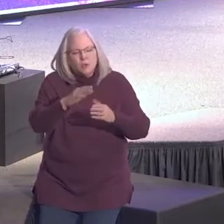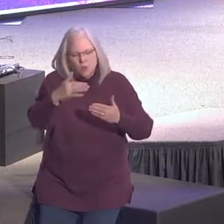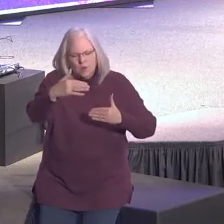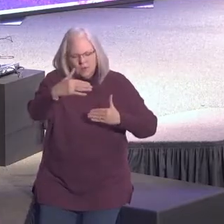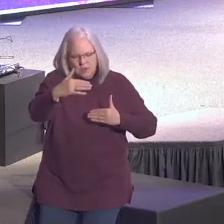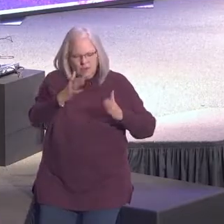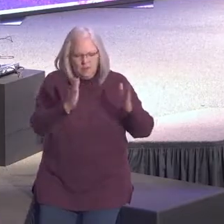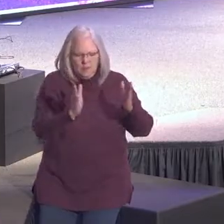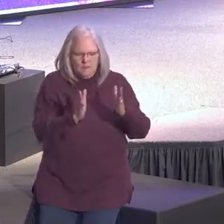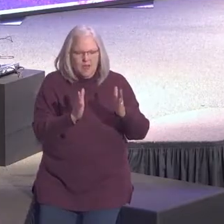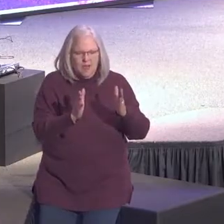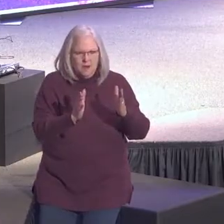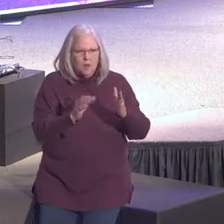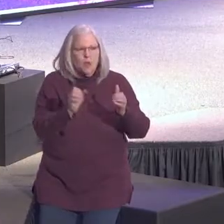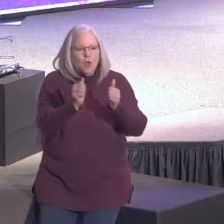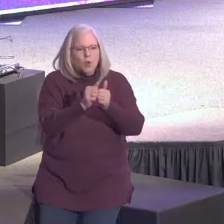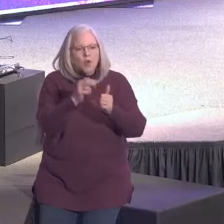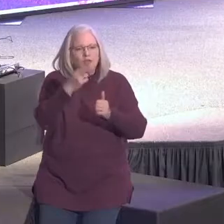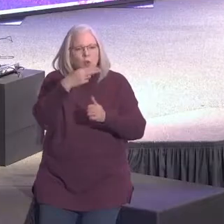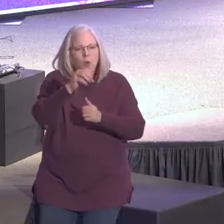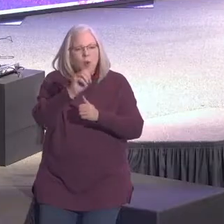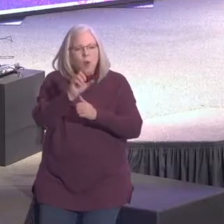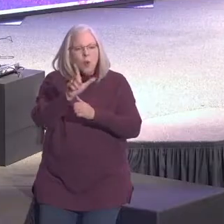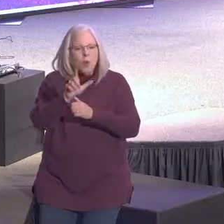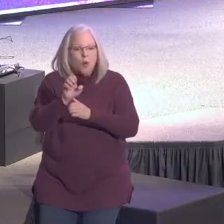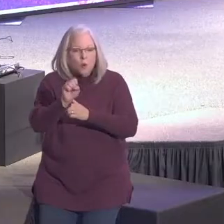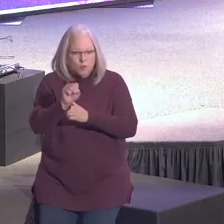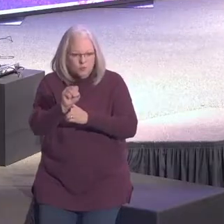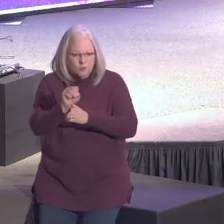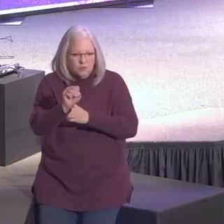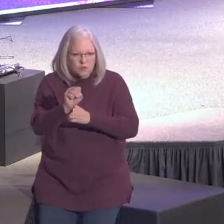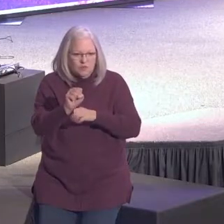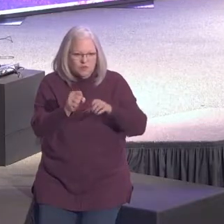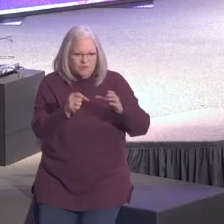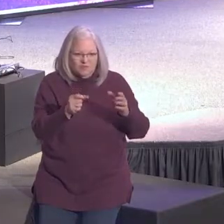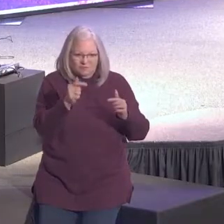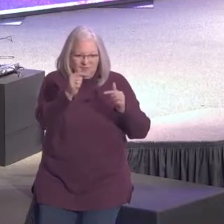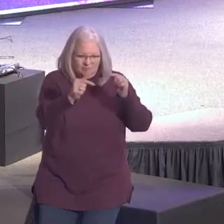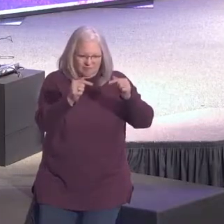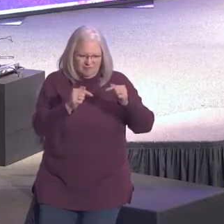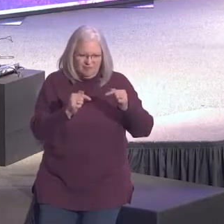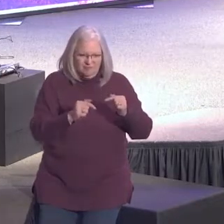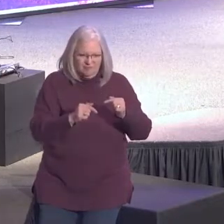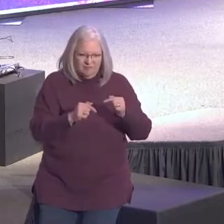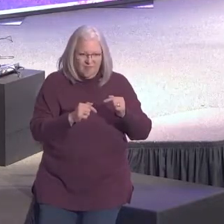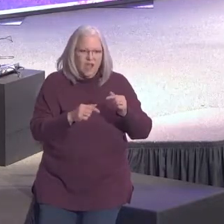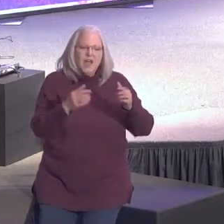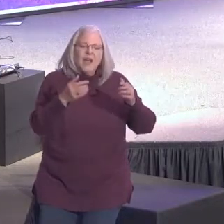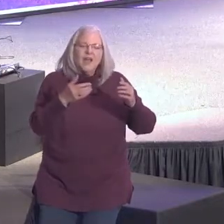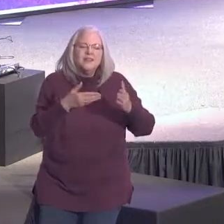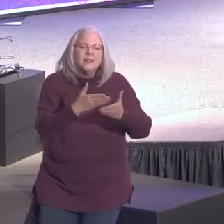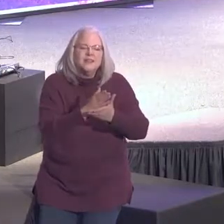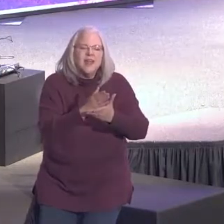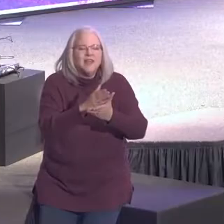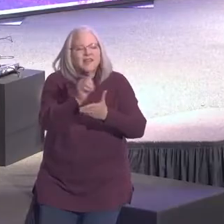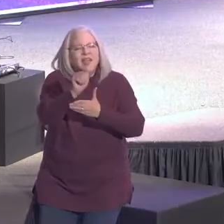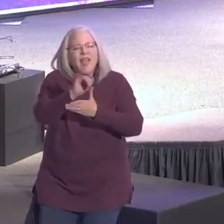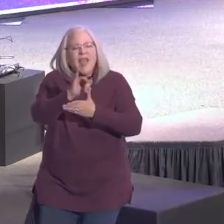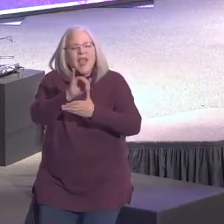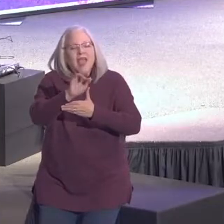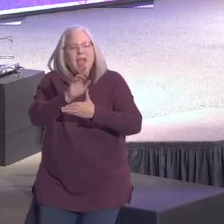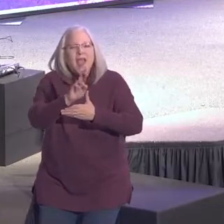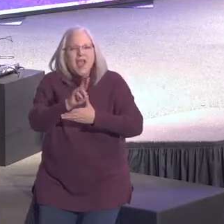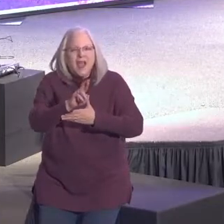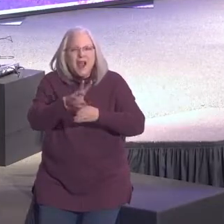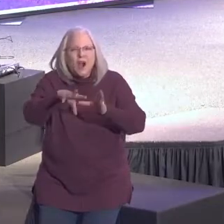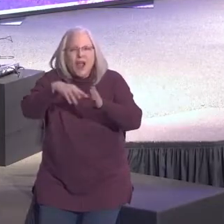Where were you yesterday? Now what do you say to that? Did I try to make up a manufacturer some kind of lie here for this guy?